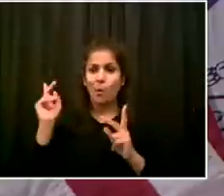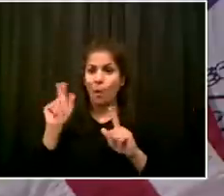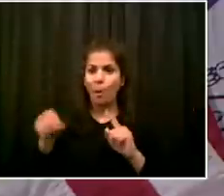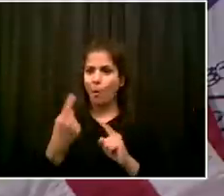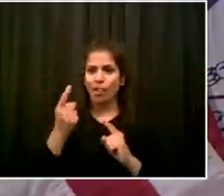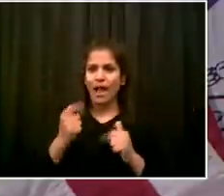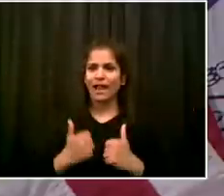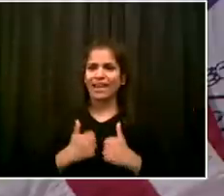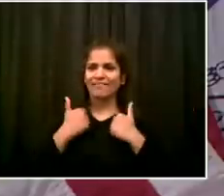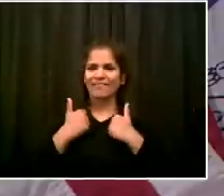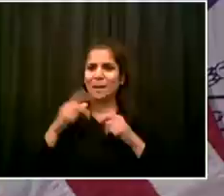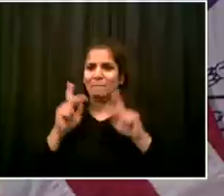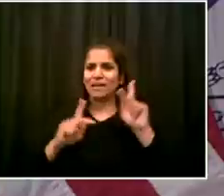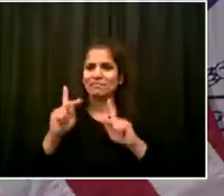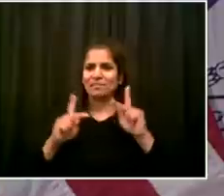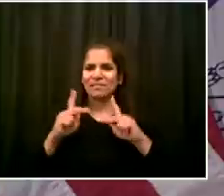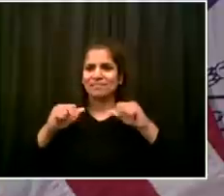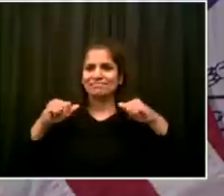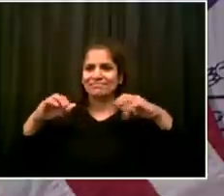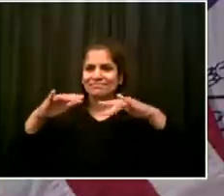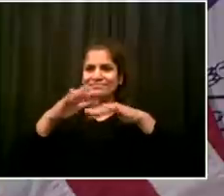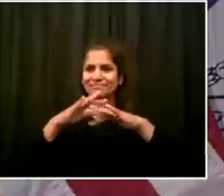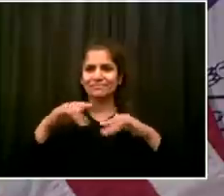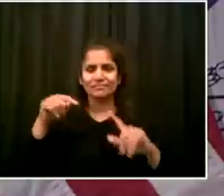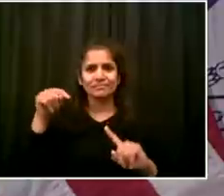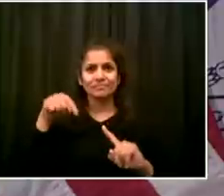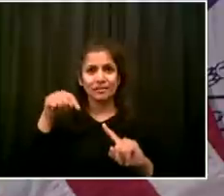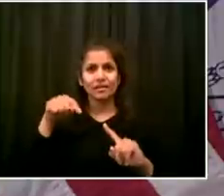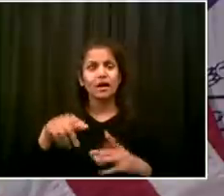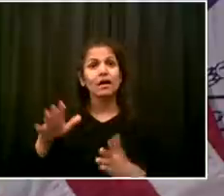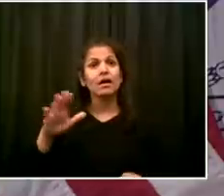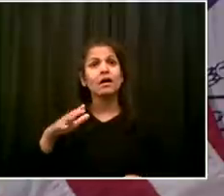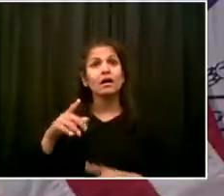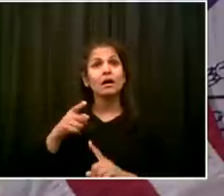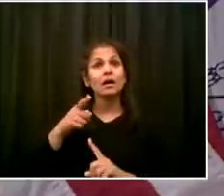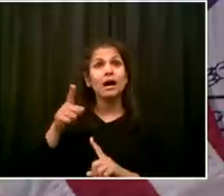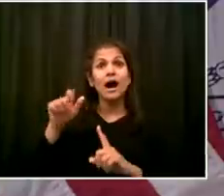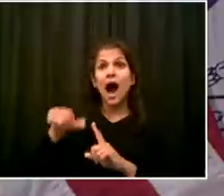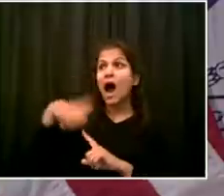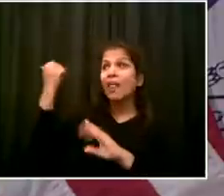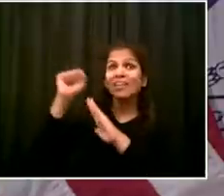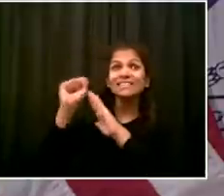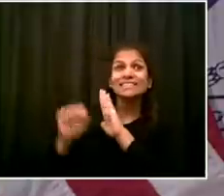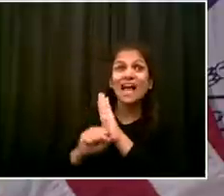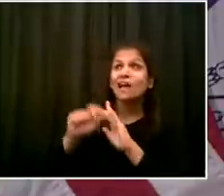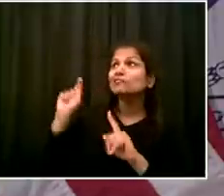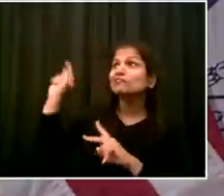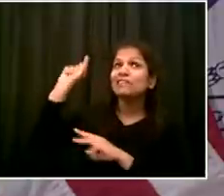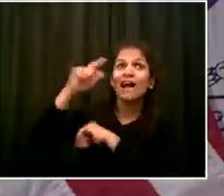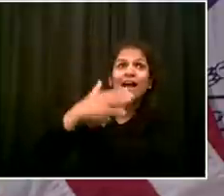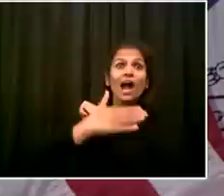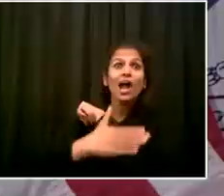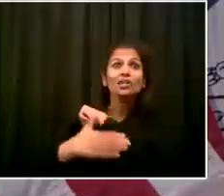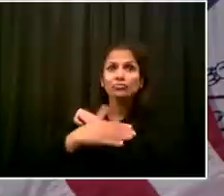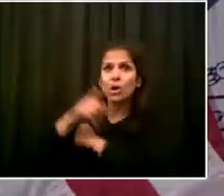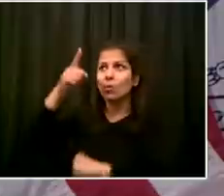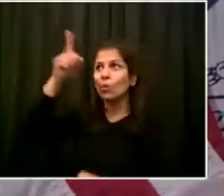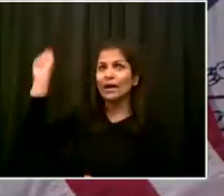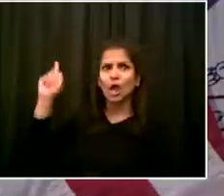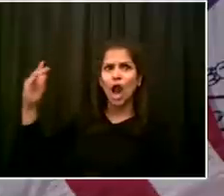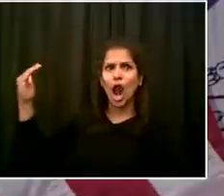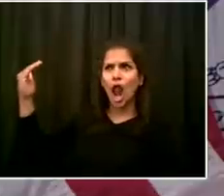and we're fighting our way back and this is not a time for tourism. I think you've got essential workers, clearly,